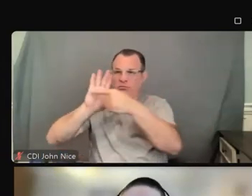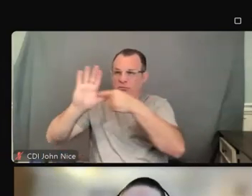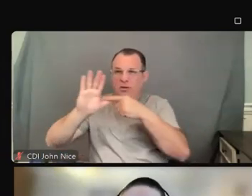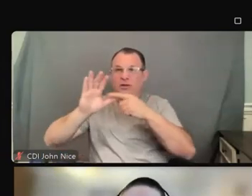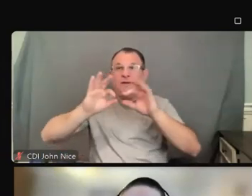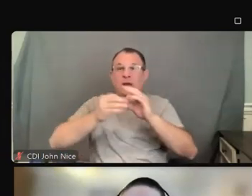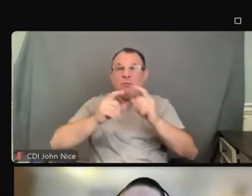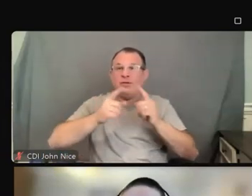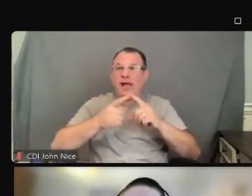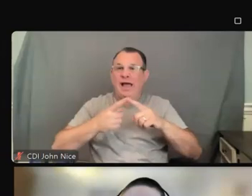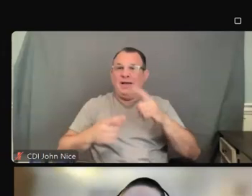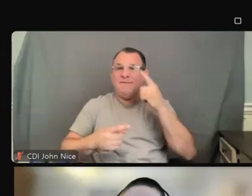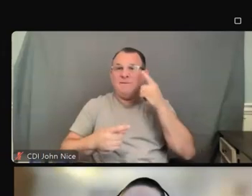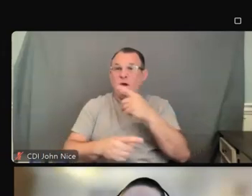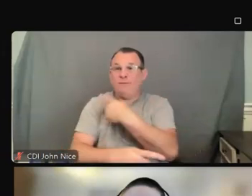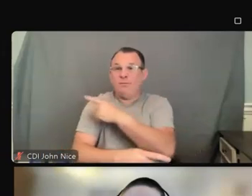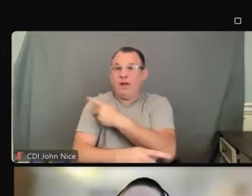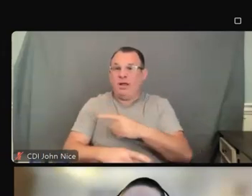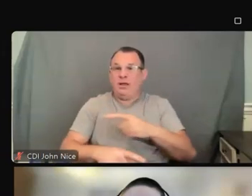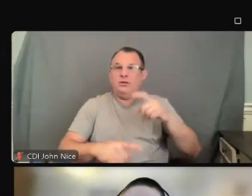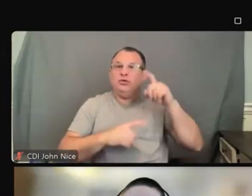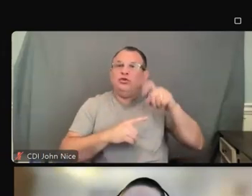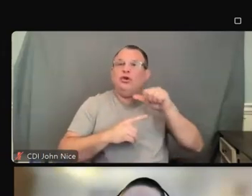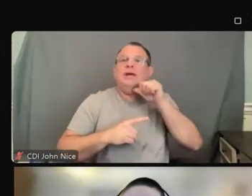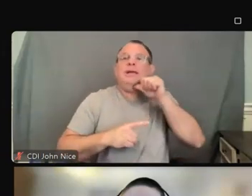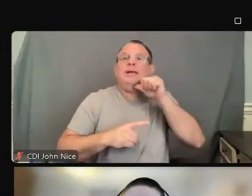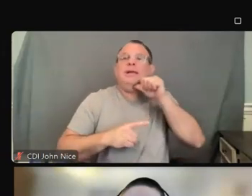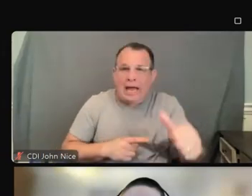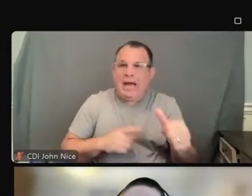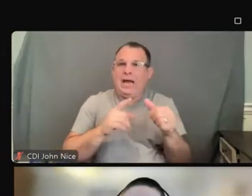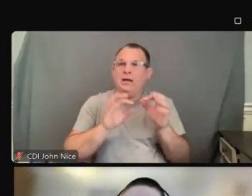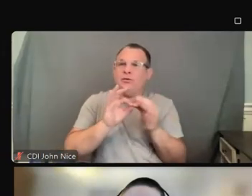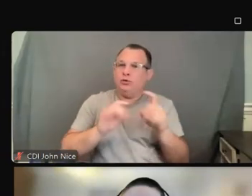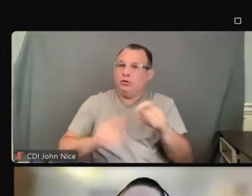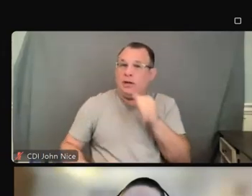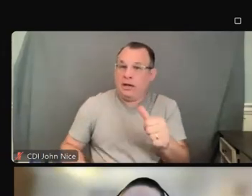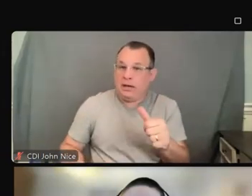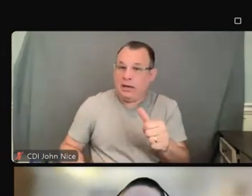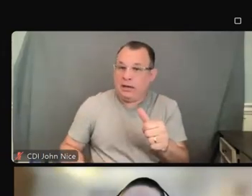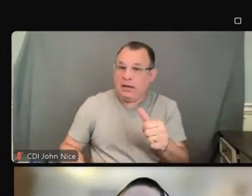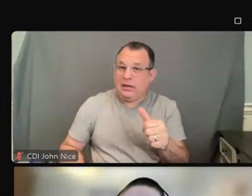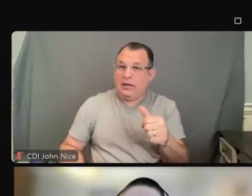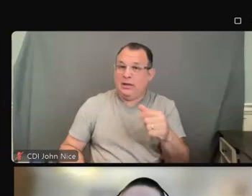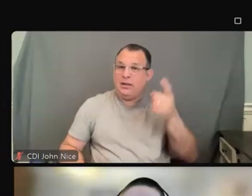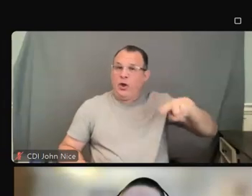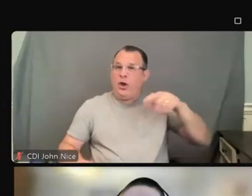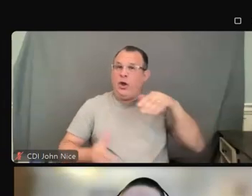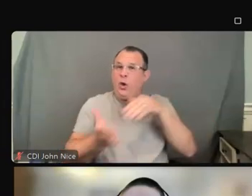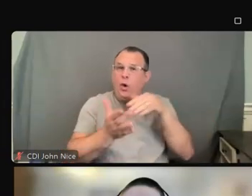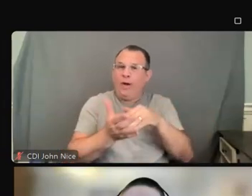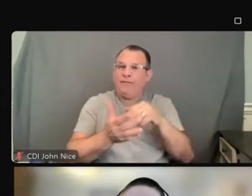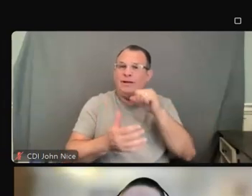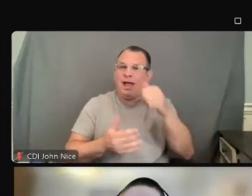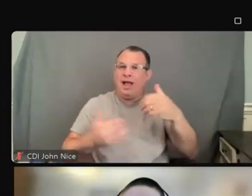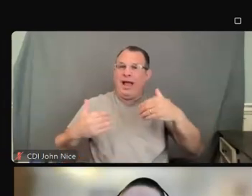should not be asked to serve as interpreters, as they often do not possess the specialized skill that is